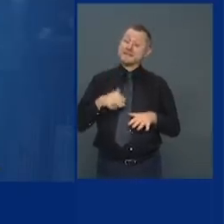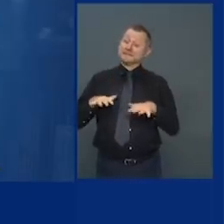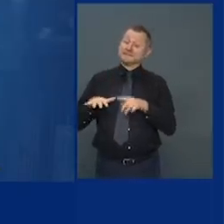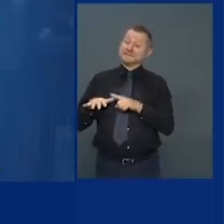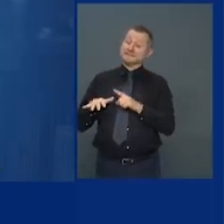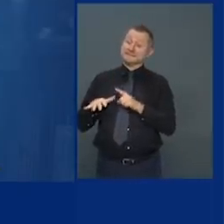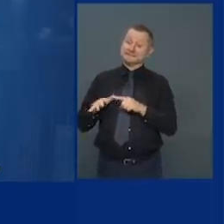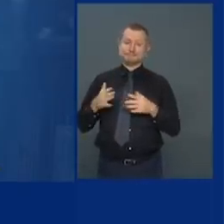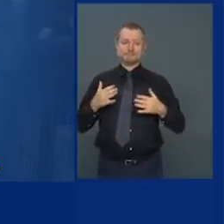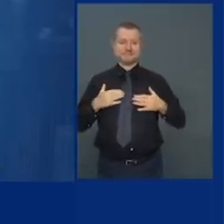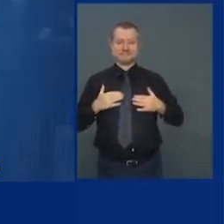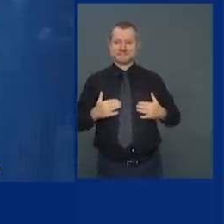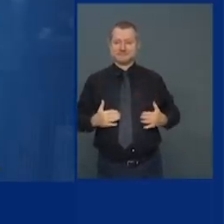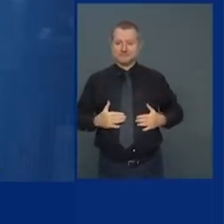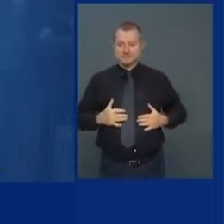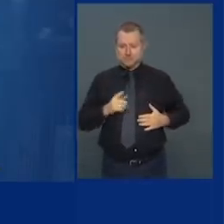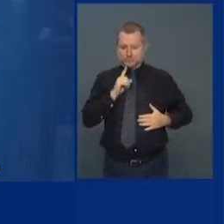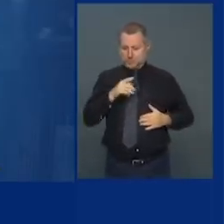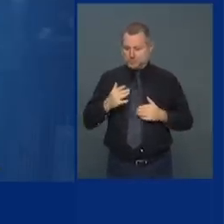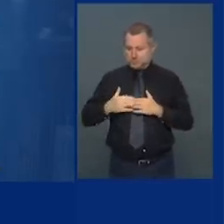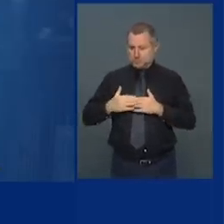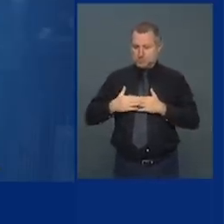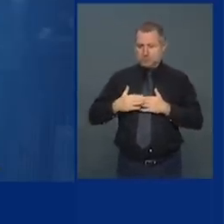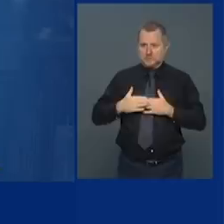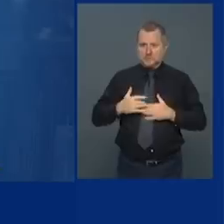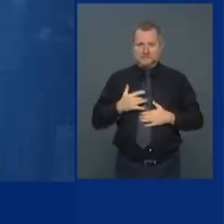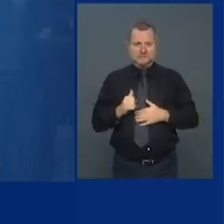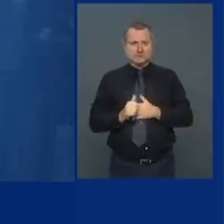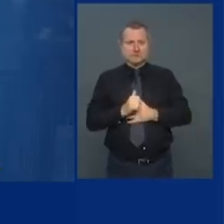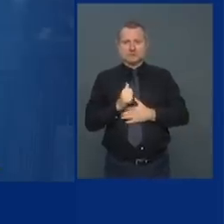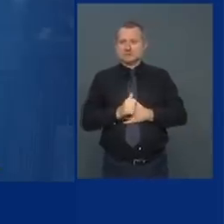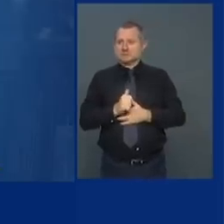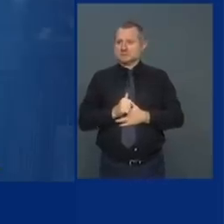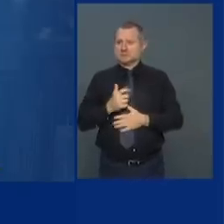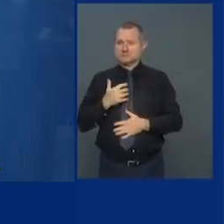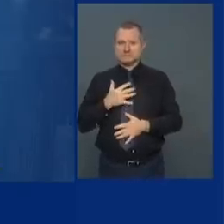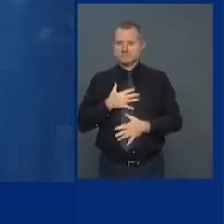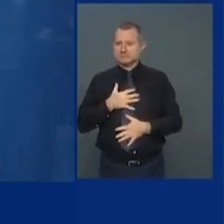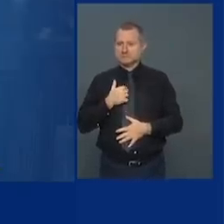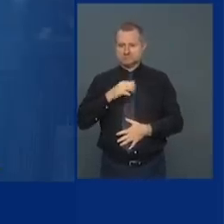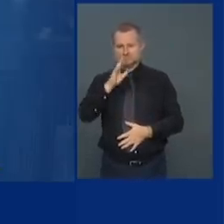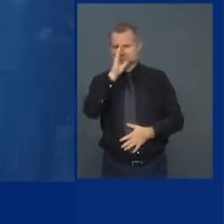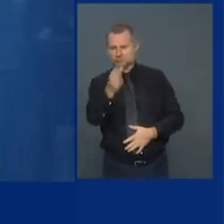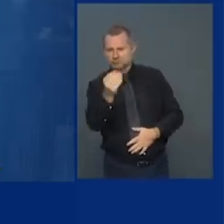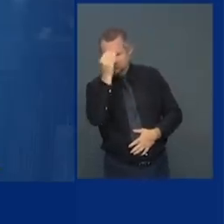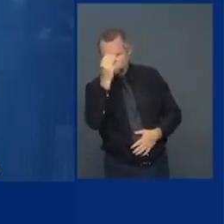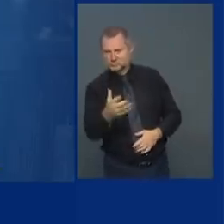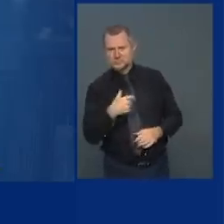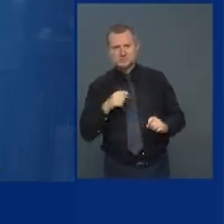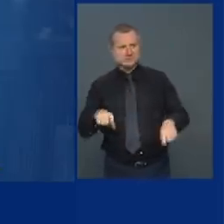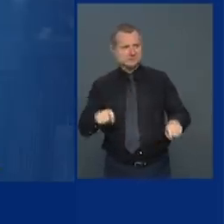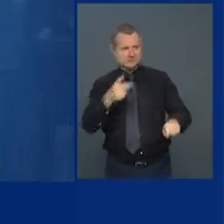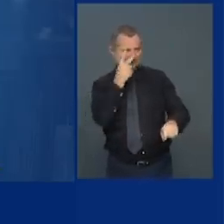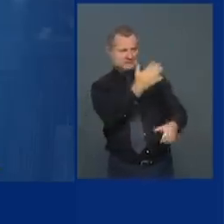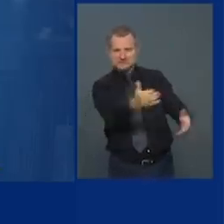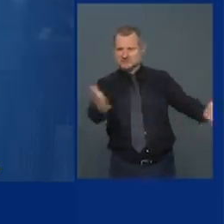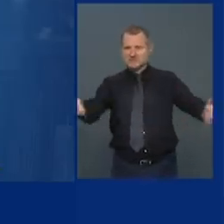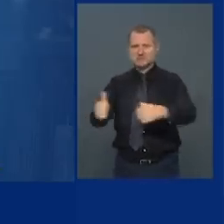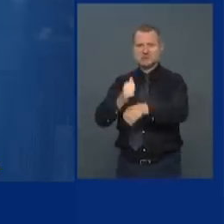saying there's possible danger. By the way, there's possible danger. And there has been disruption.